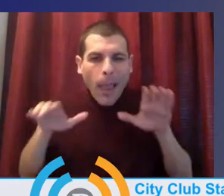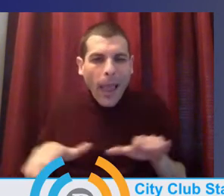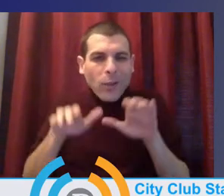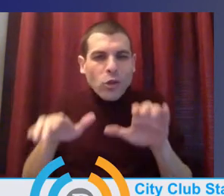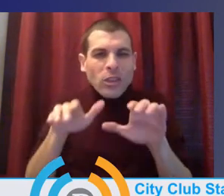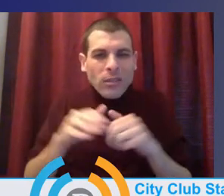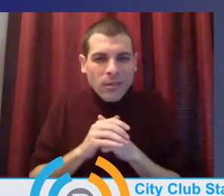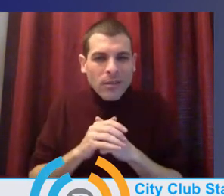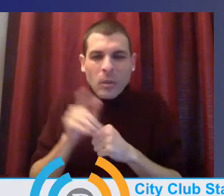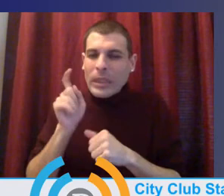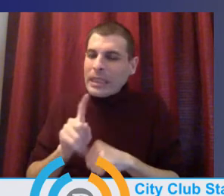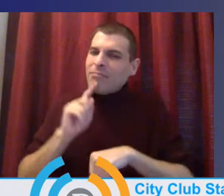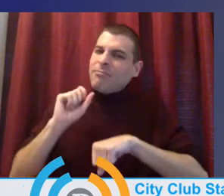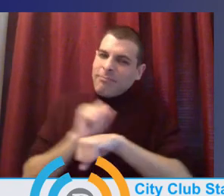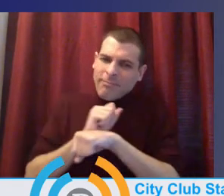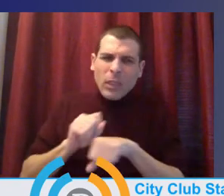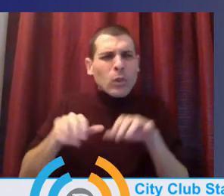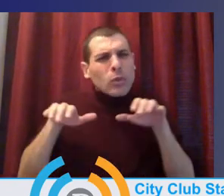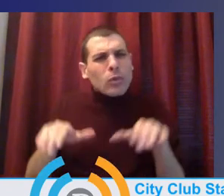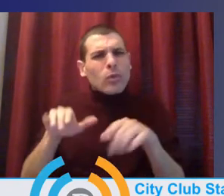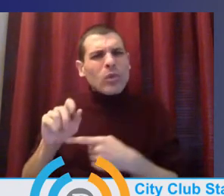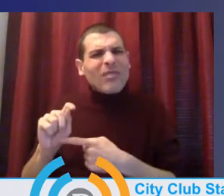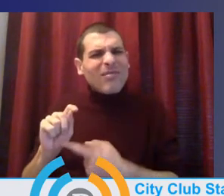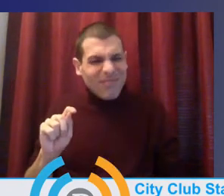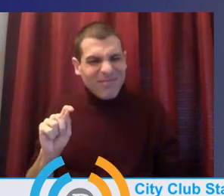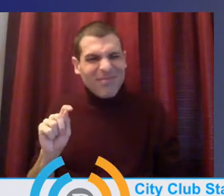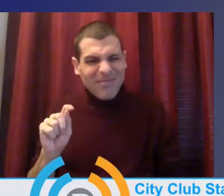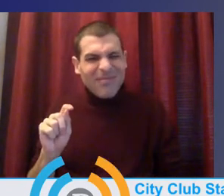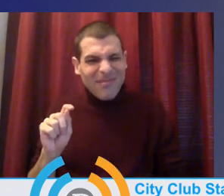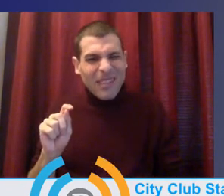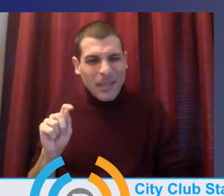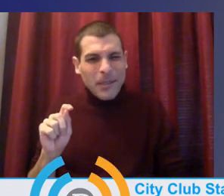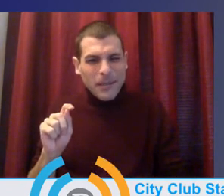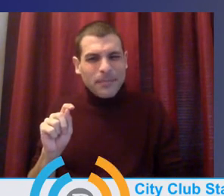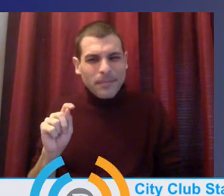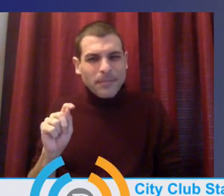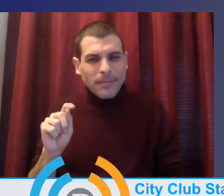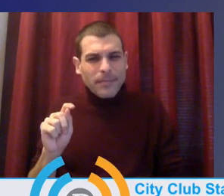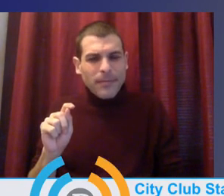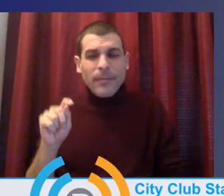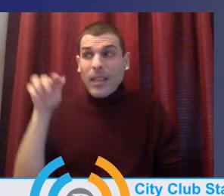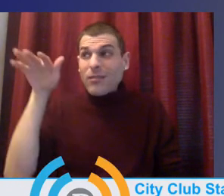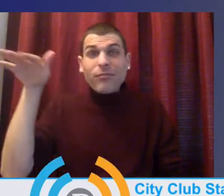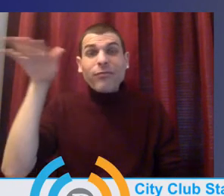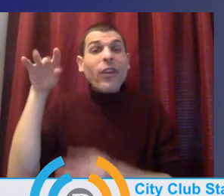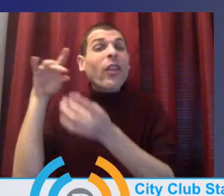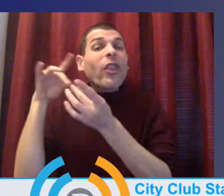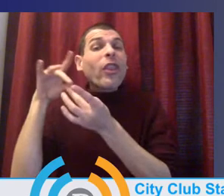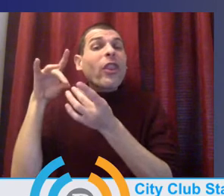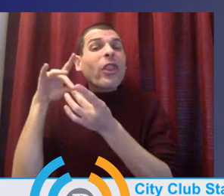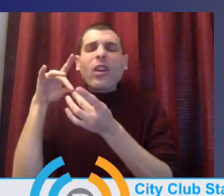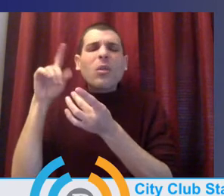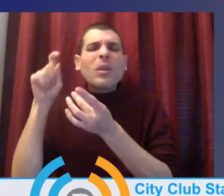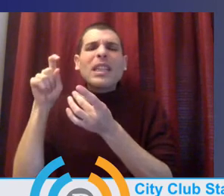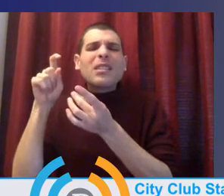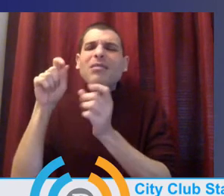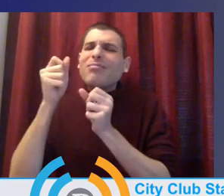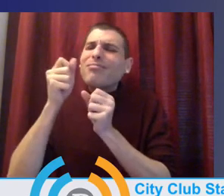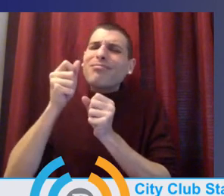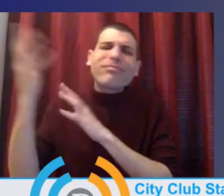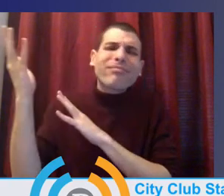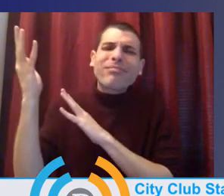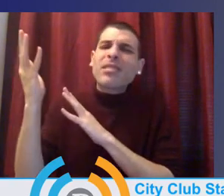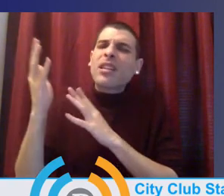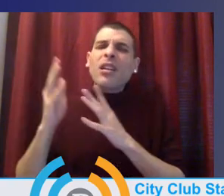getting executed on that I think, you know, need to be that counter narrative building that needs to be part of not just a national dialogue